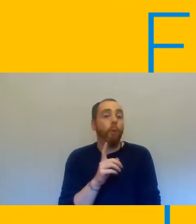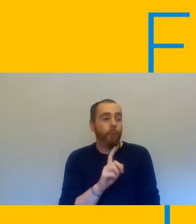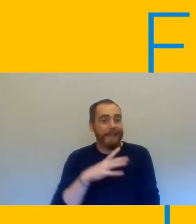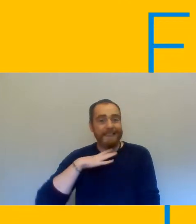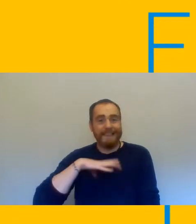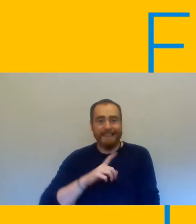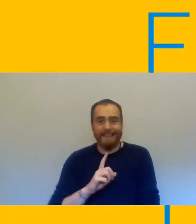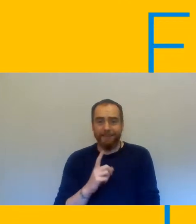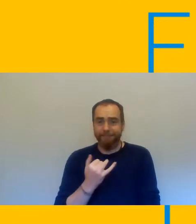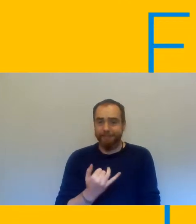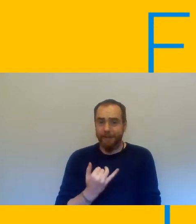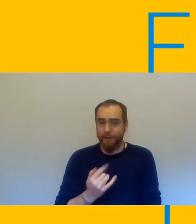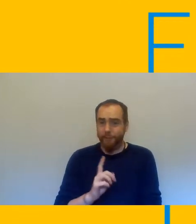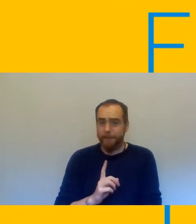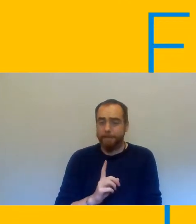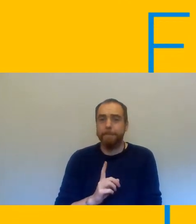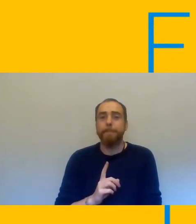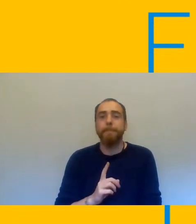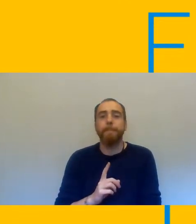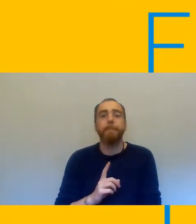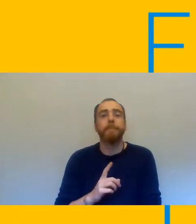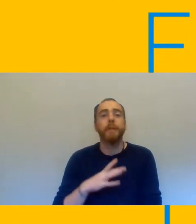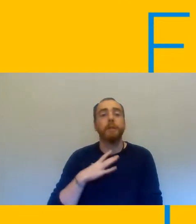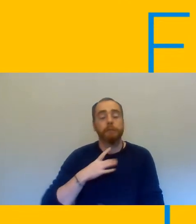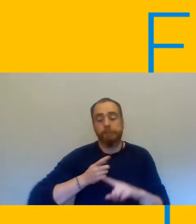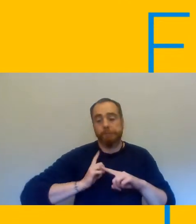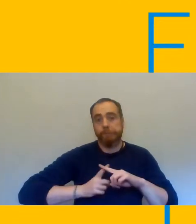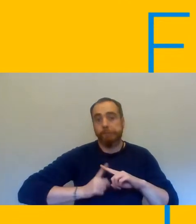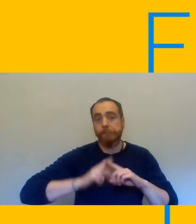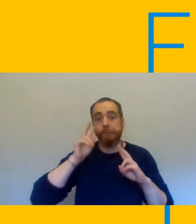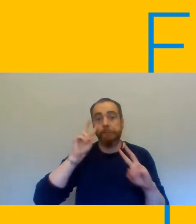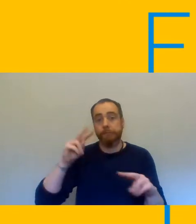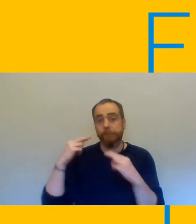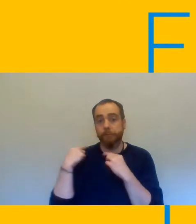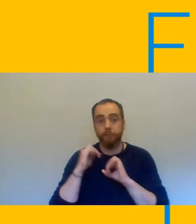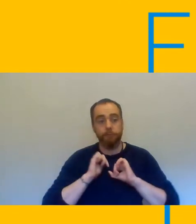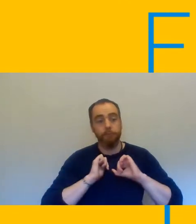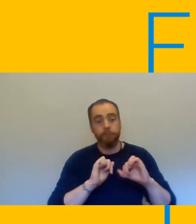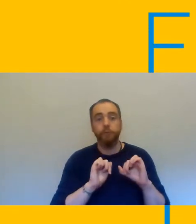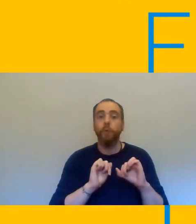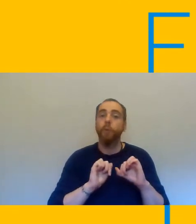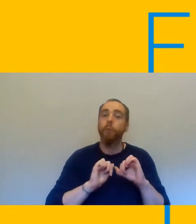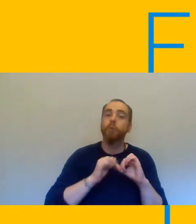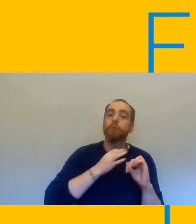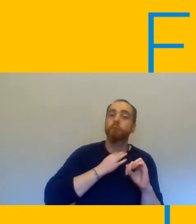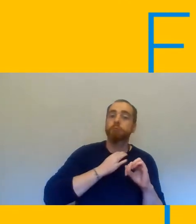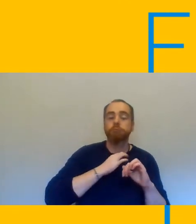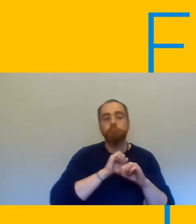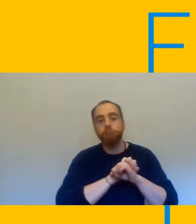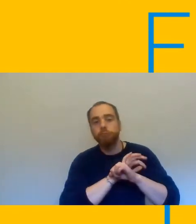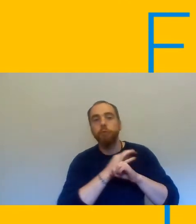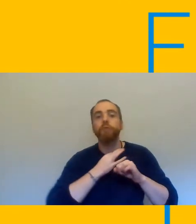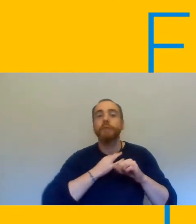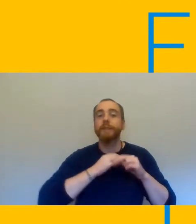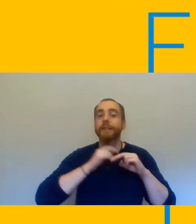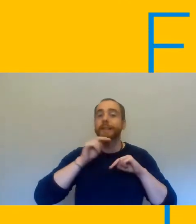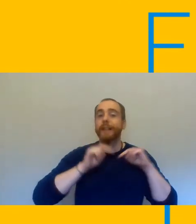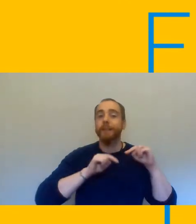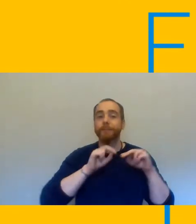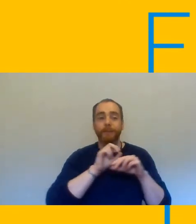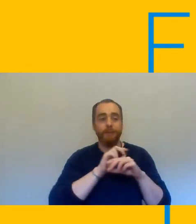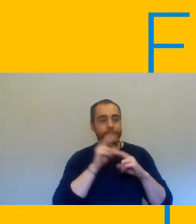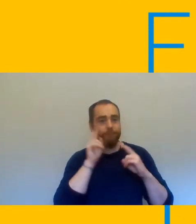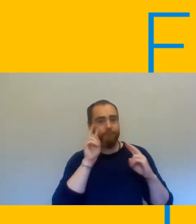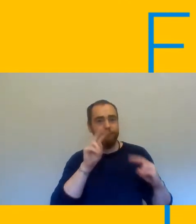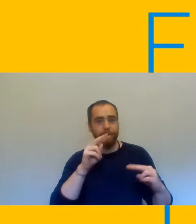is an urgent review of your covid 19 risk assessments and the reason for that is because there's been